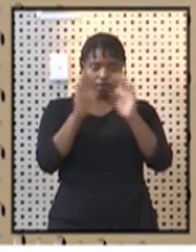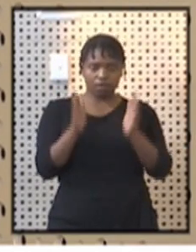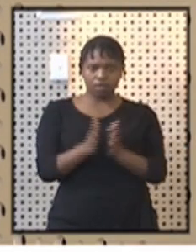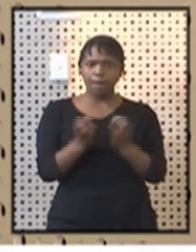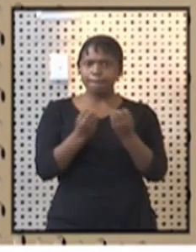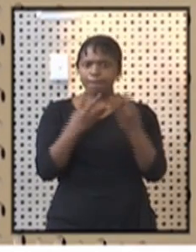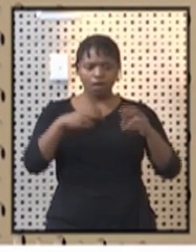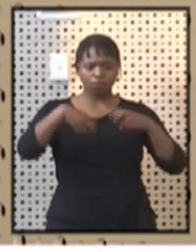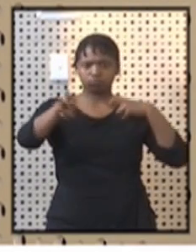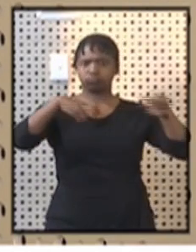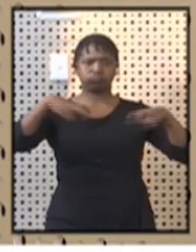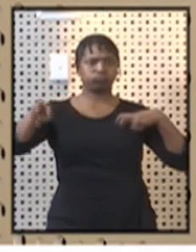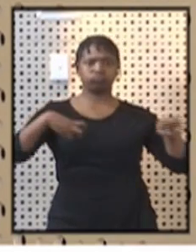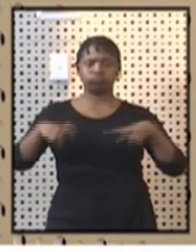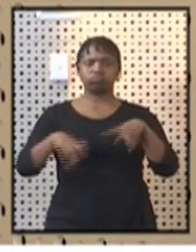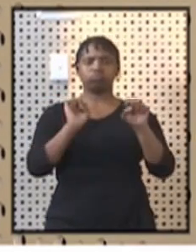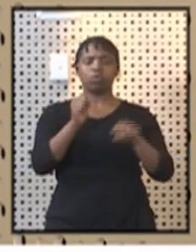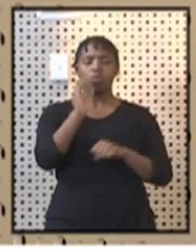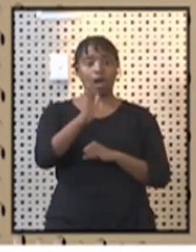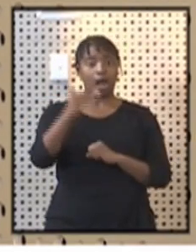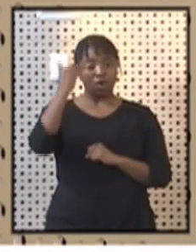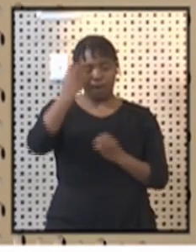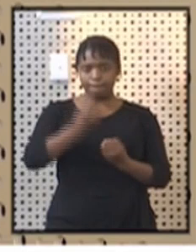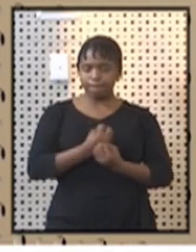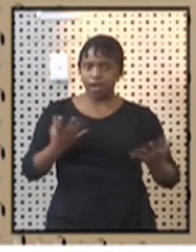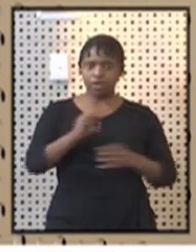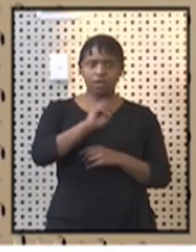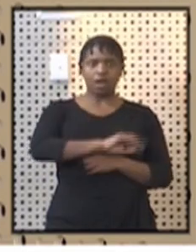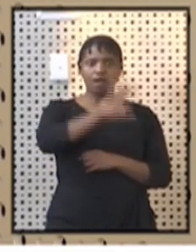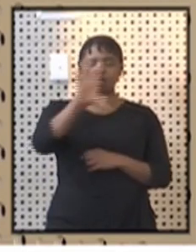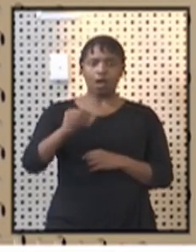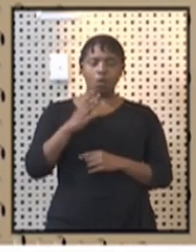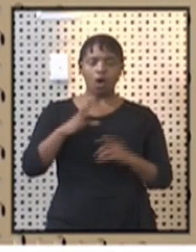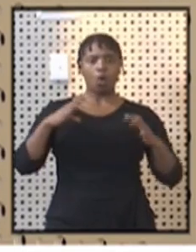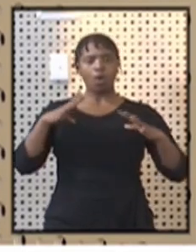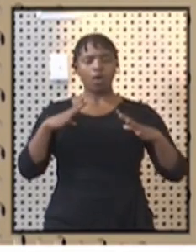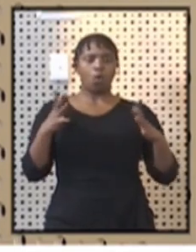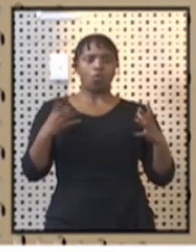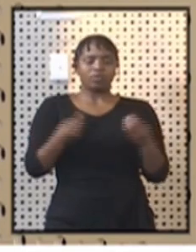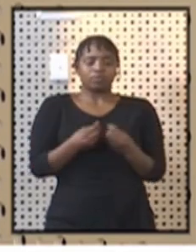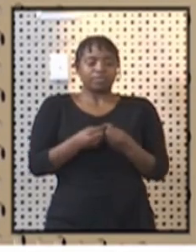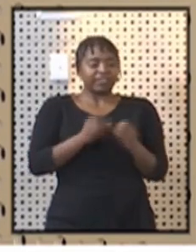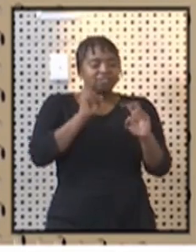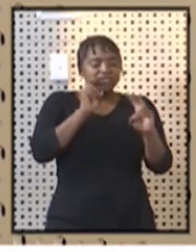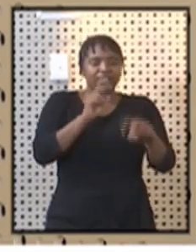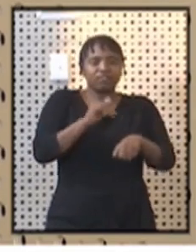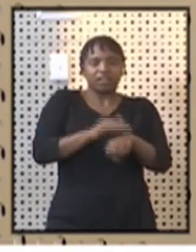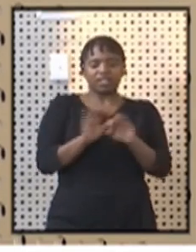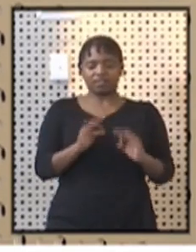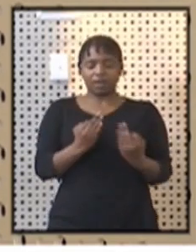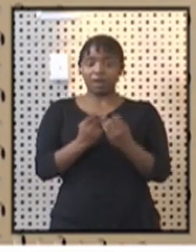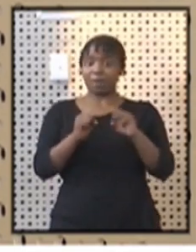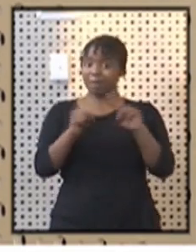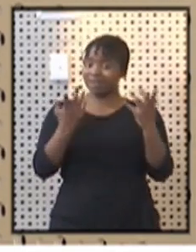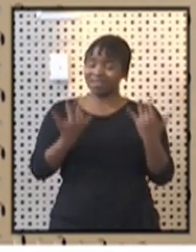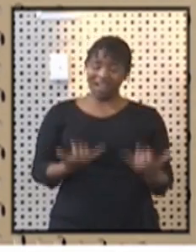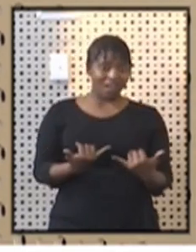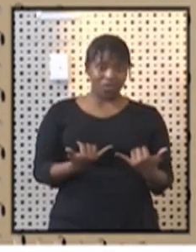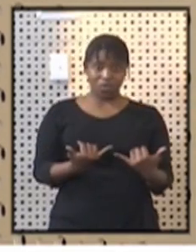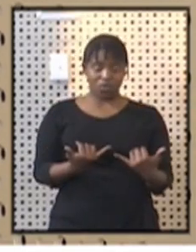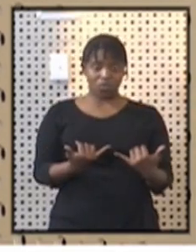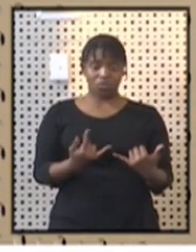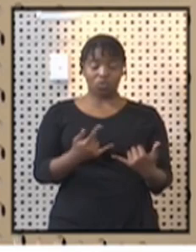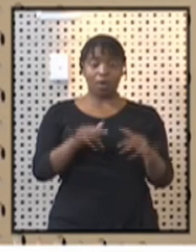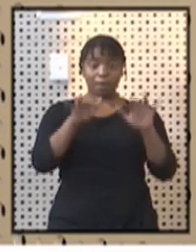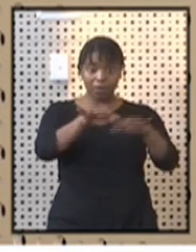people leaving and going out. I know many South Africans are looking forward to that. But until then, fellow South Africans, as the President